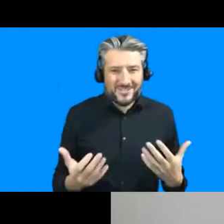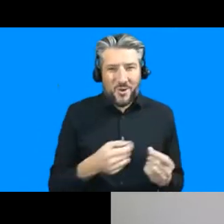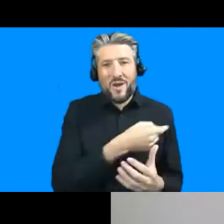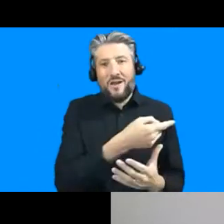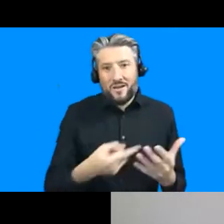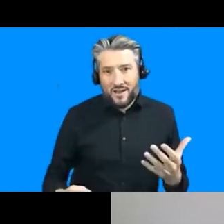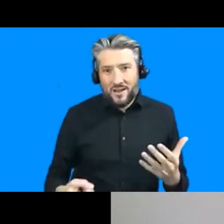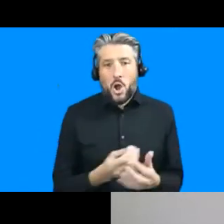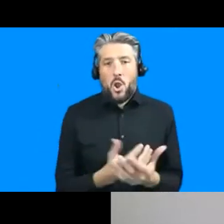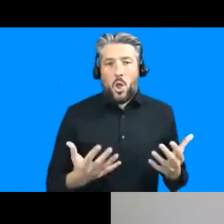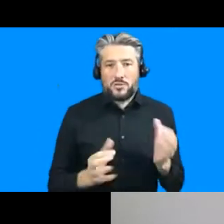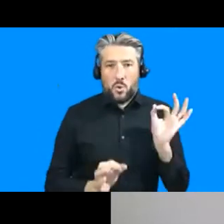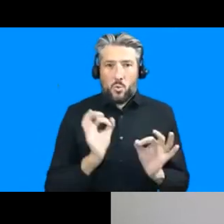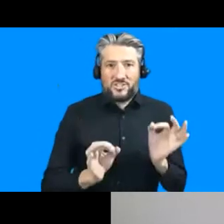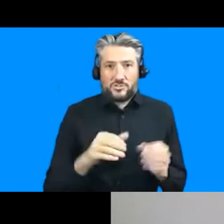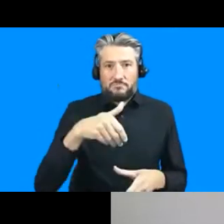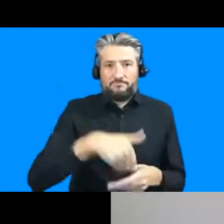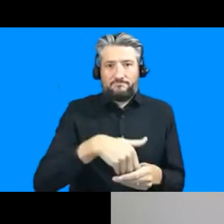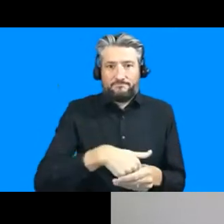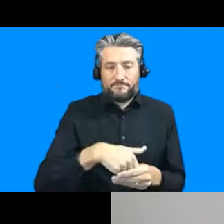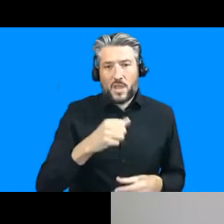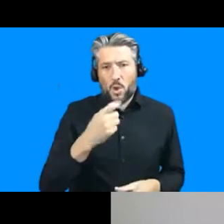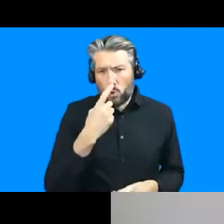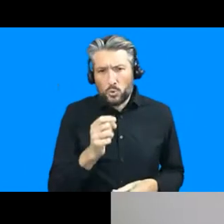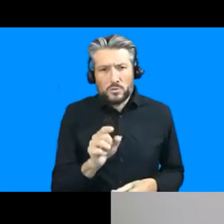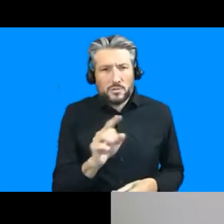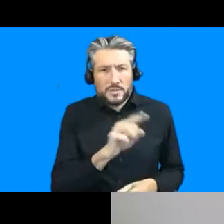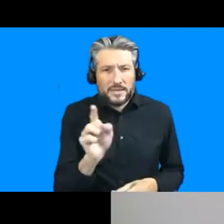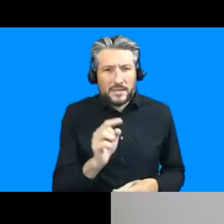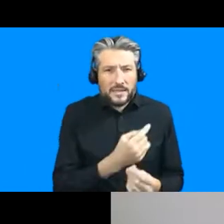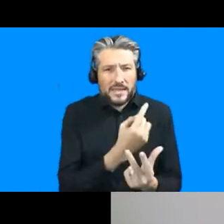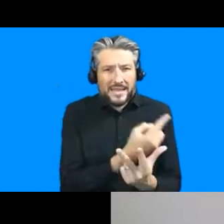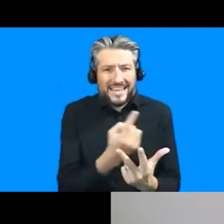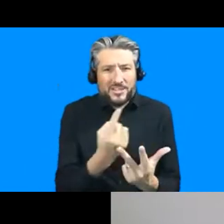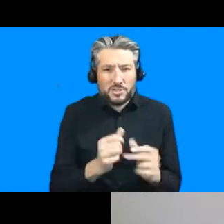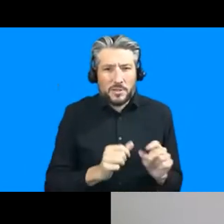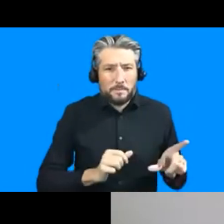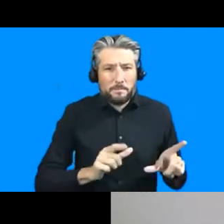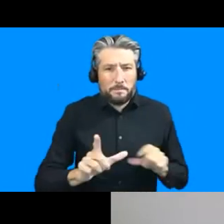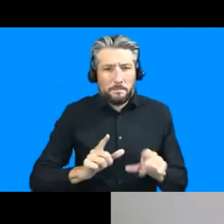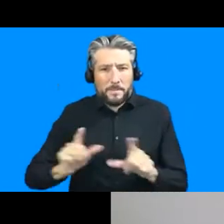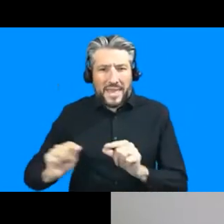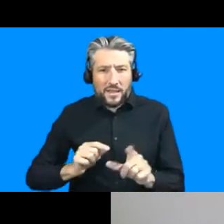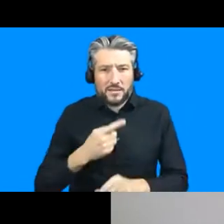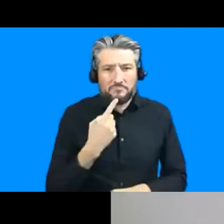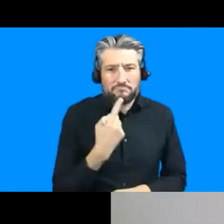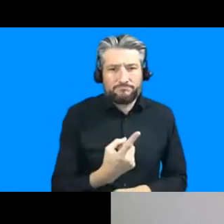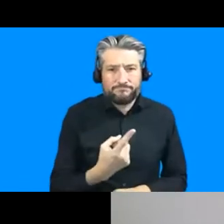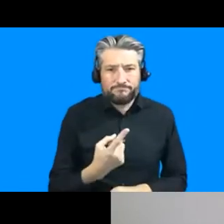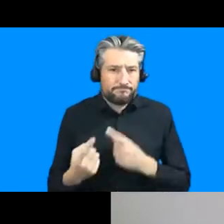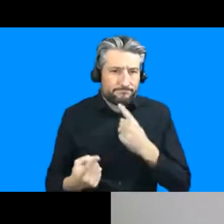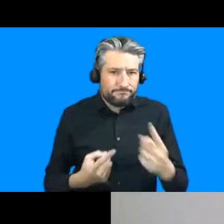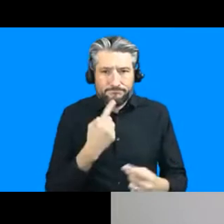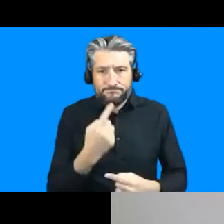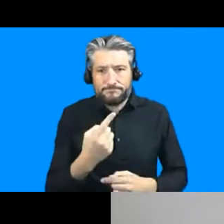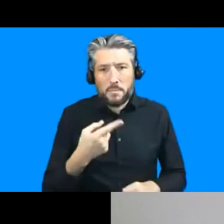i'd ask each of you to pick out a couple of questions and perhaps finish with a final remark um that could be a response